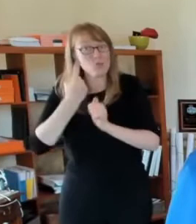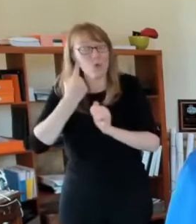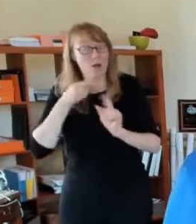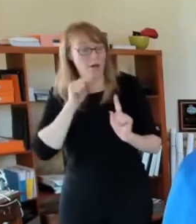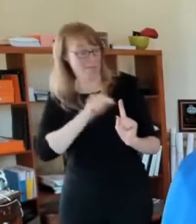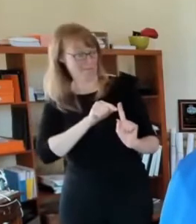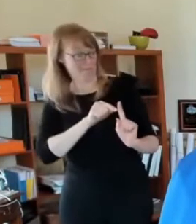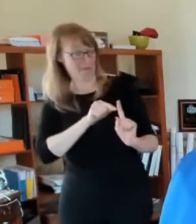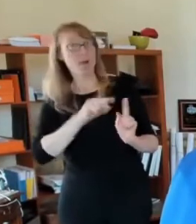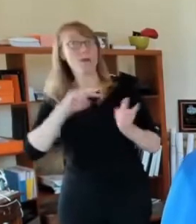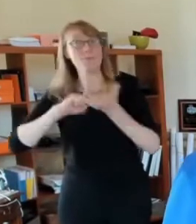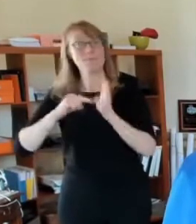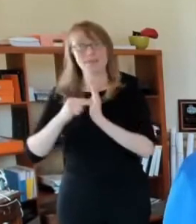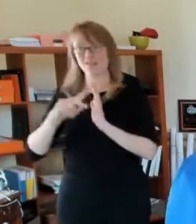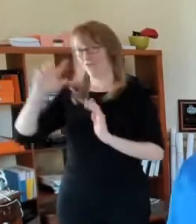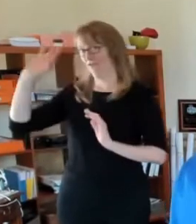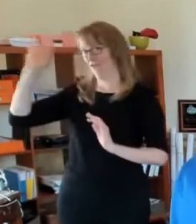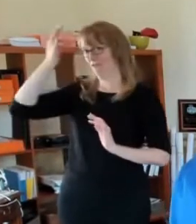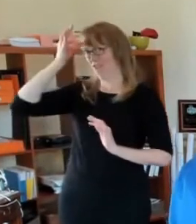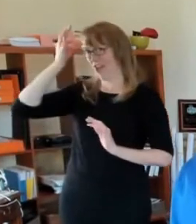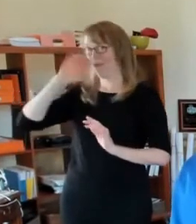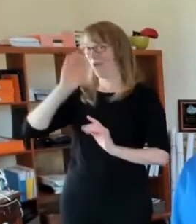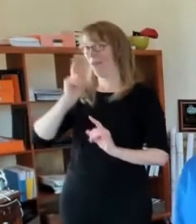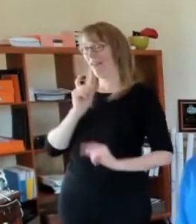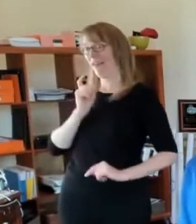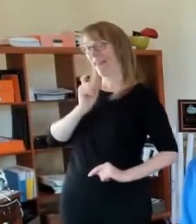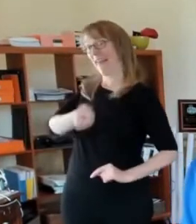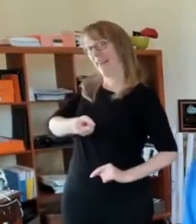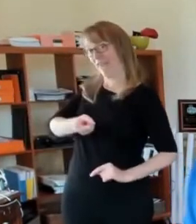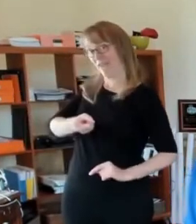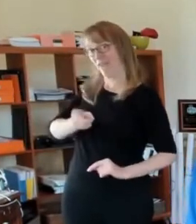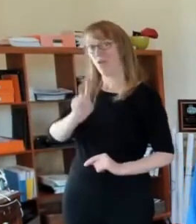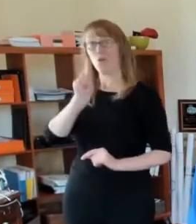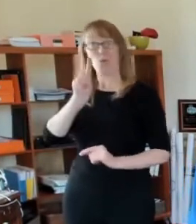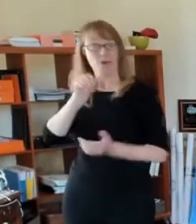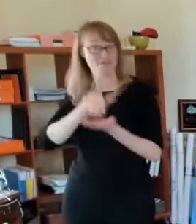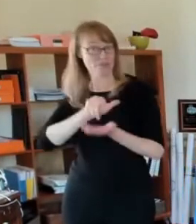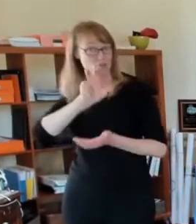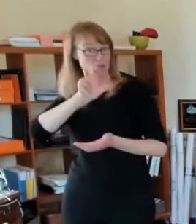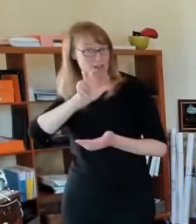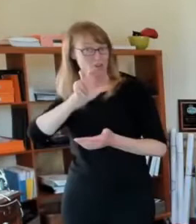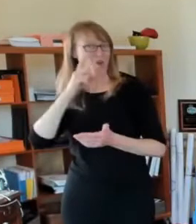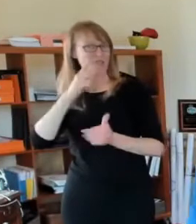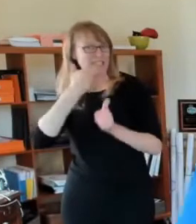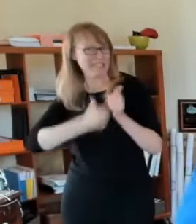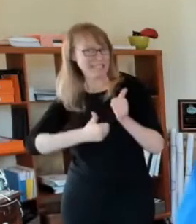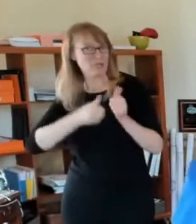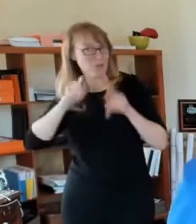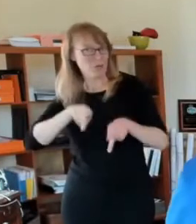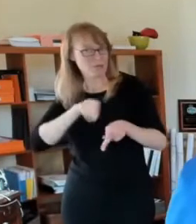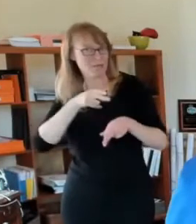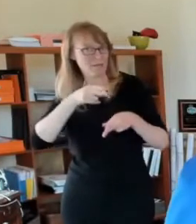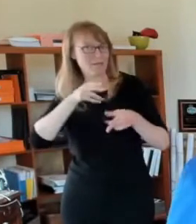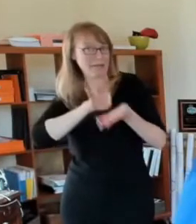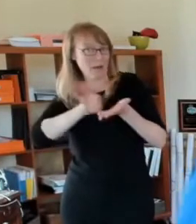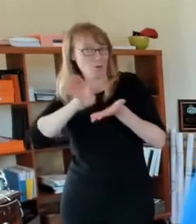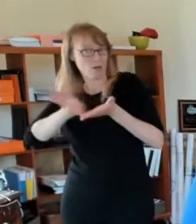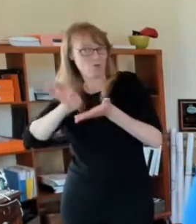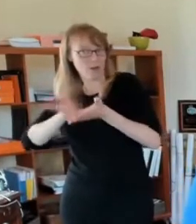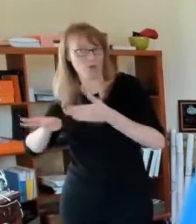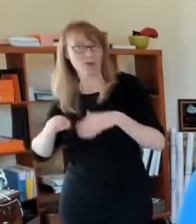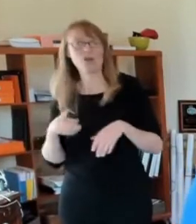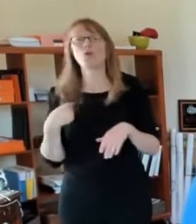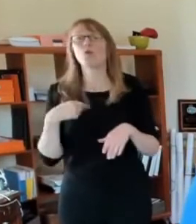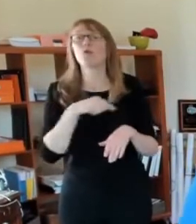What we've done is we've had partners, wonderful partners who have worked with us on the census, the City Recreation Division,